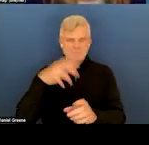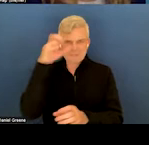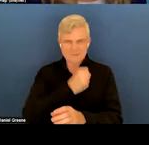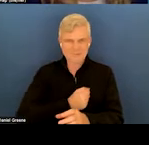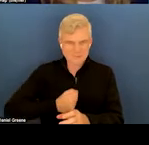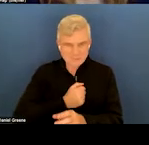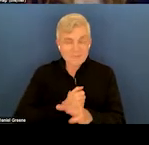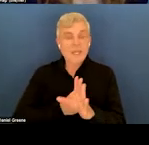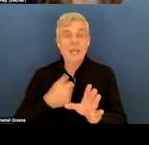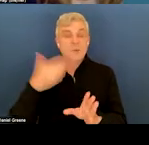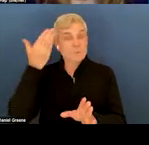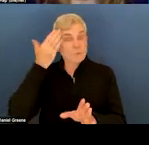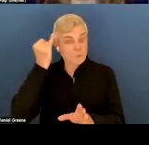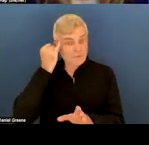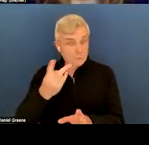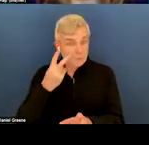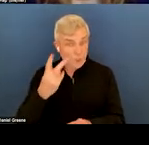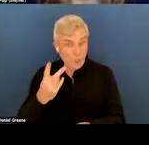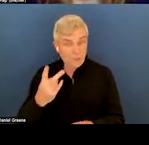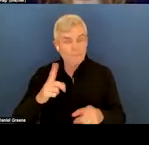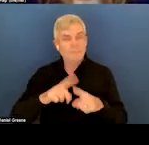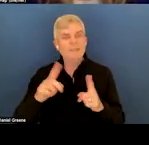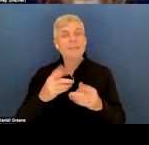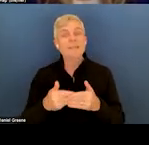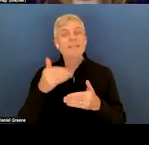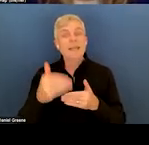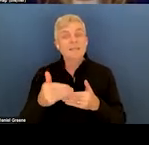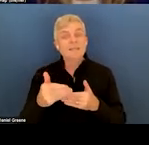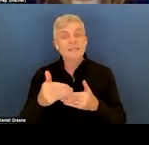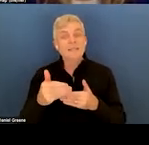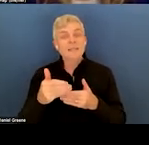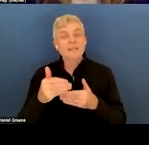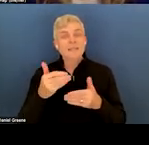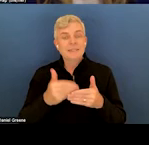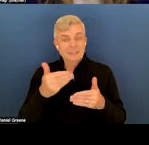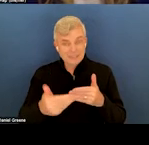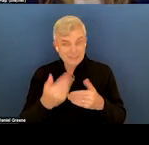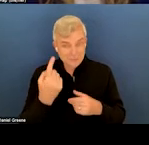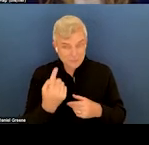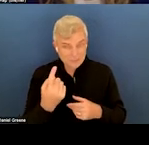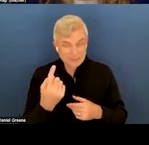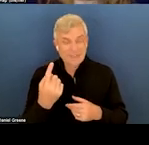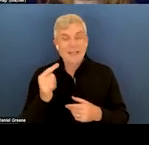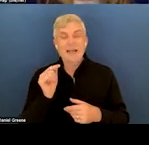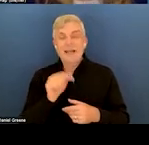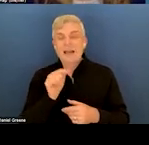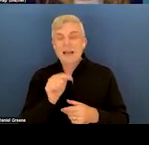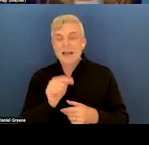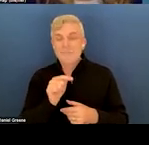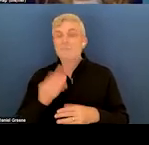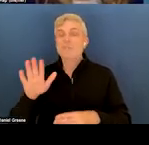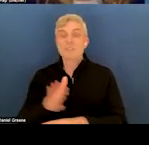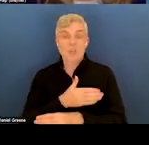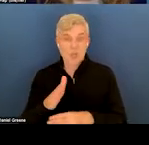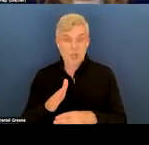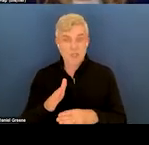I don't know if everyone saw it. So, the next one is a song that is the